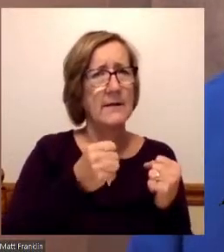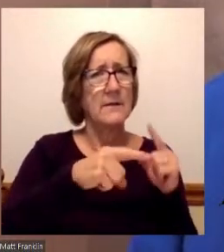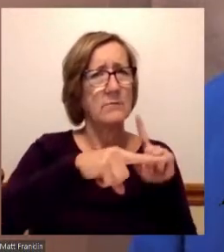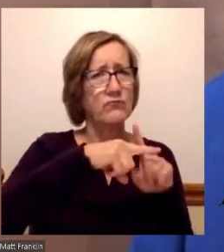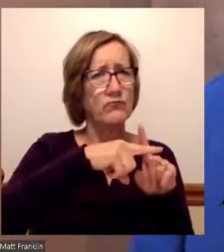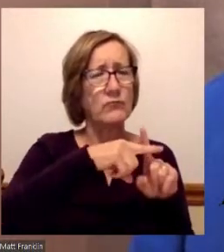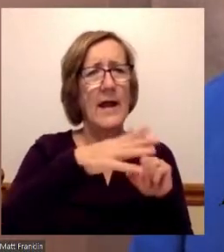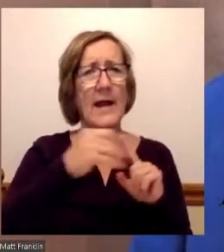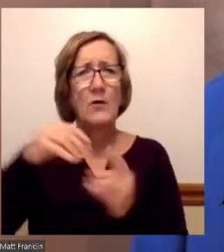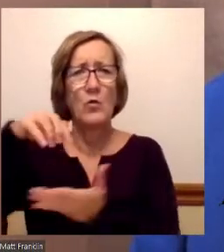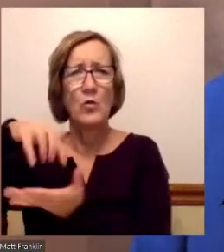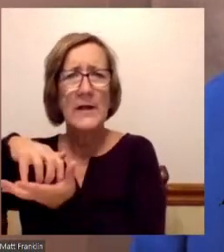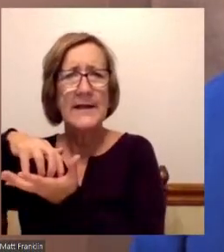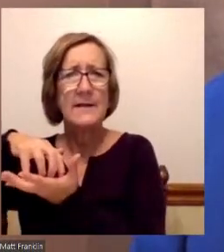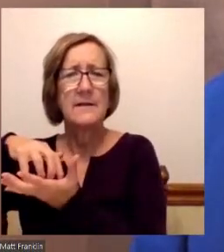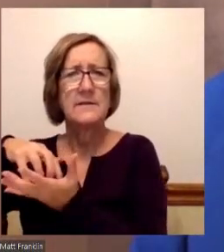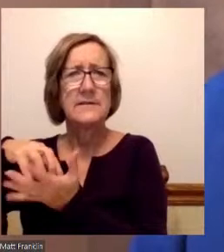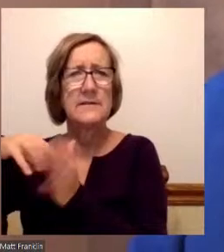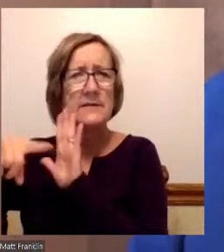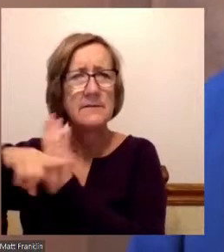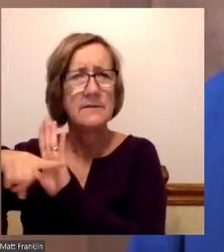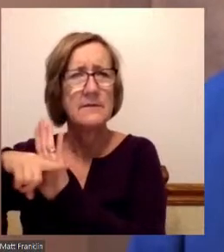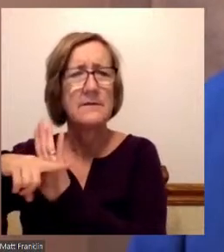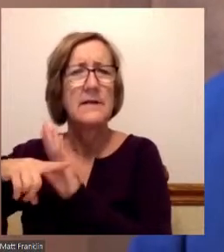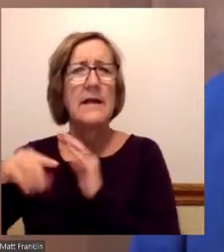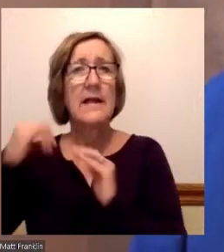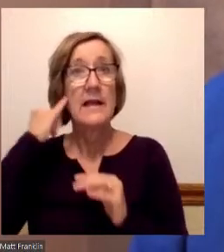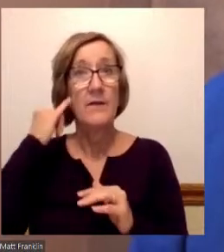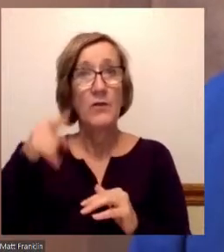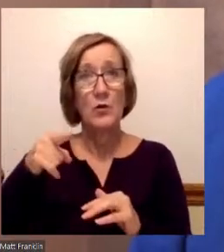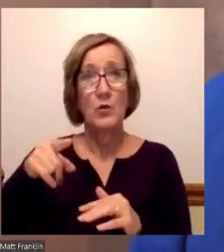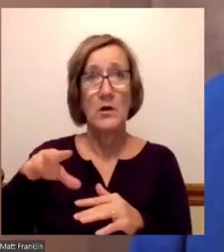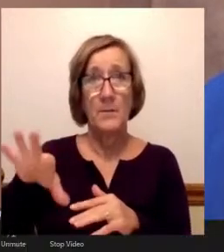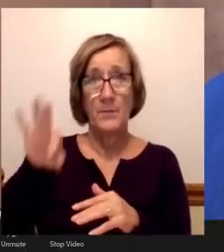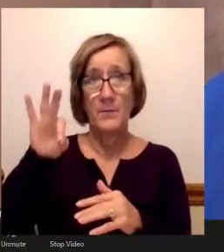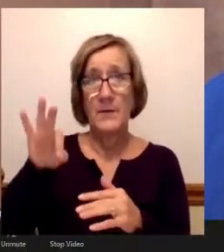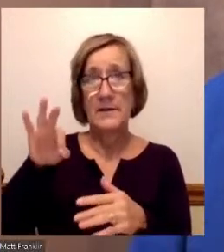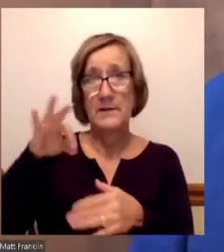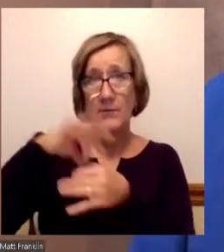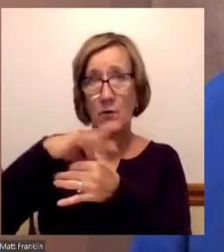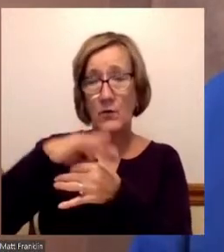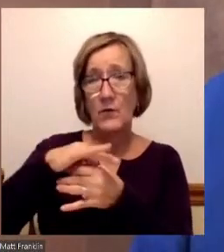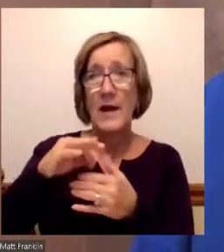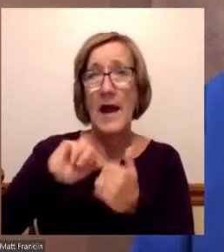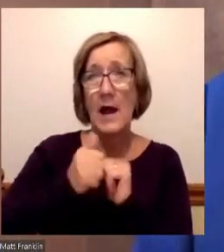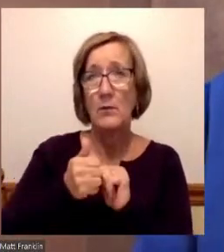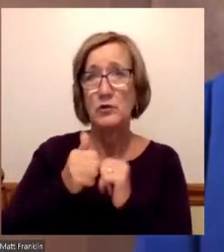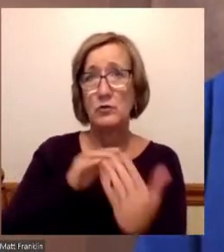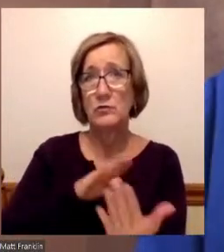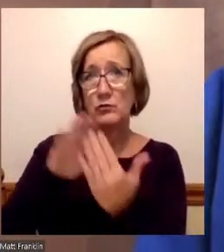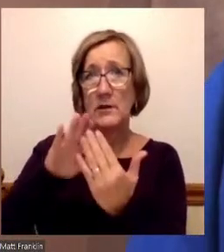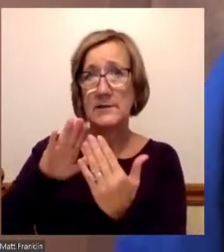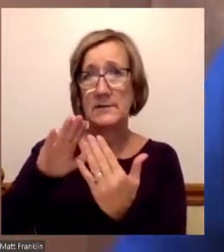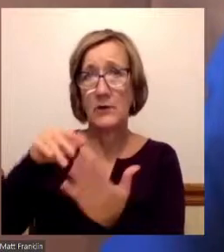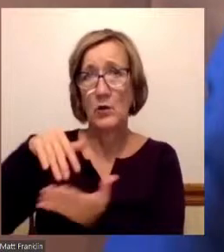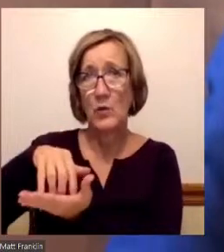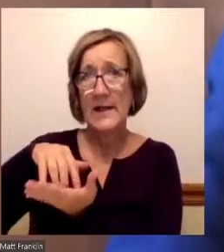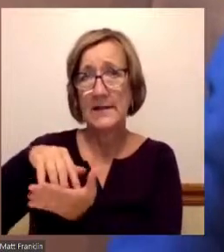strength? would you address the weakness? We will now start in the order beginning with Mr. Raphael Turner.